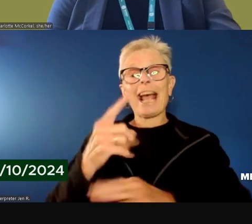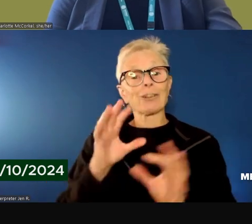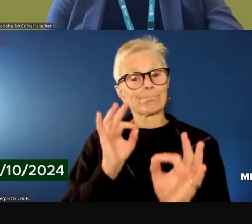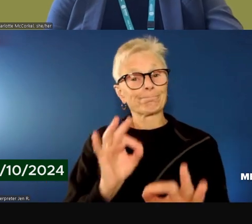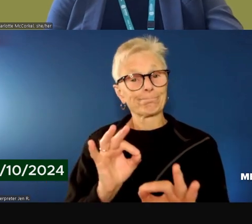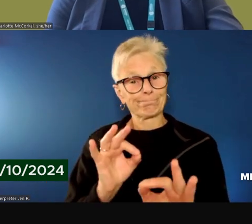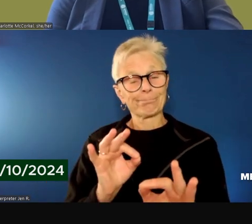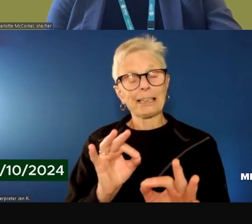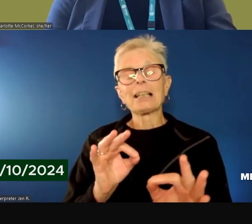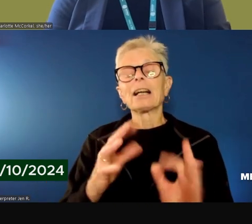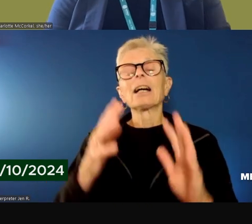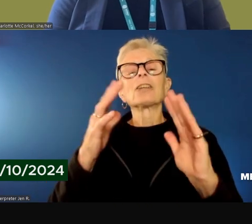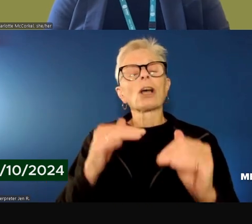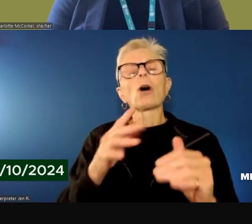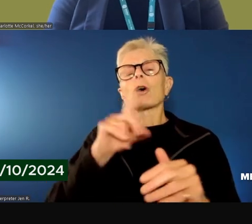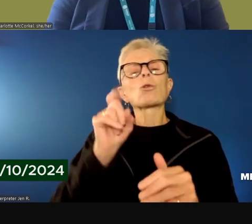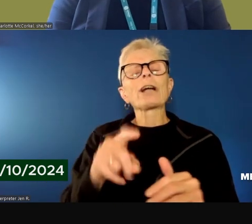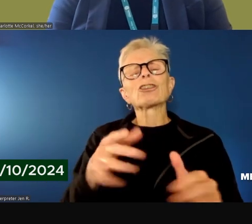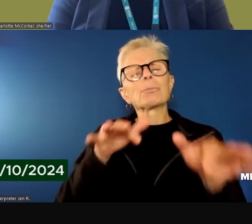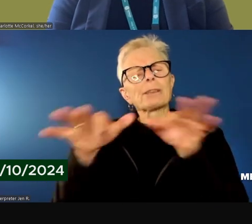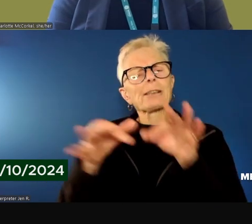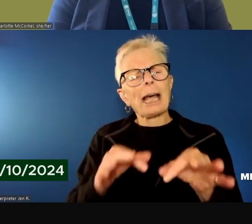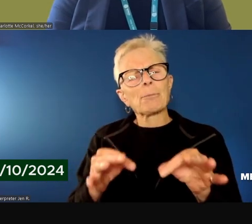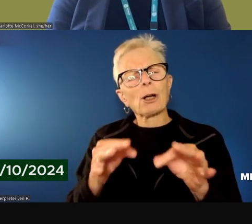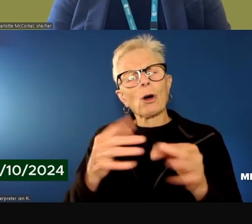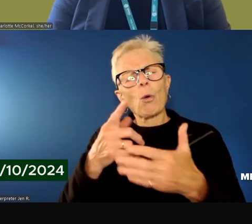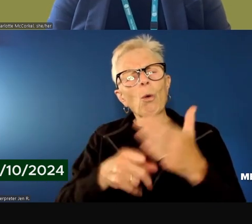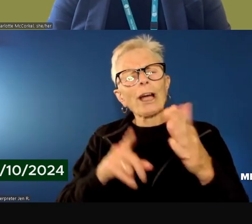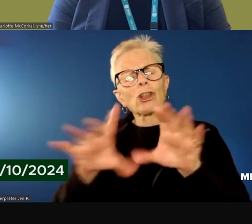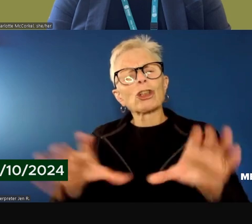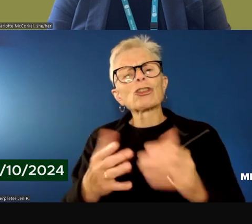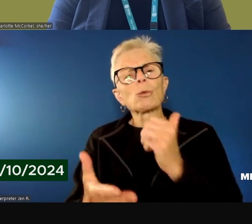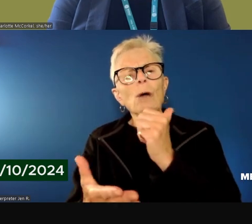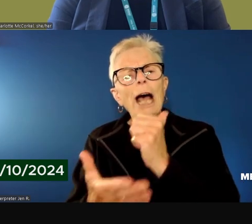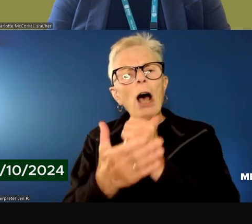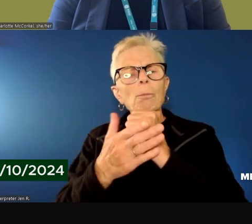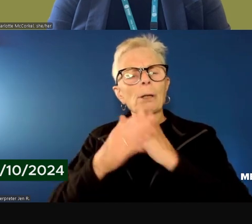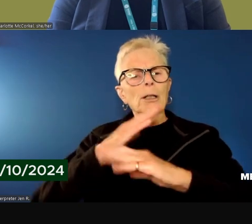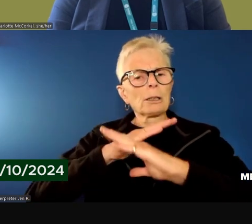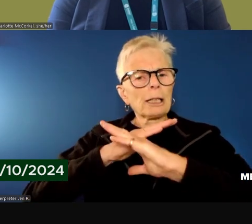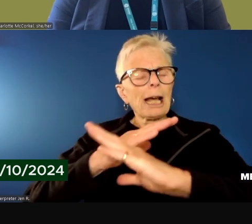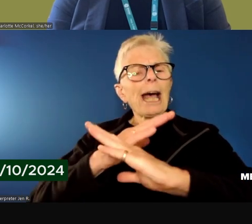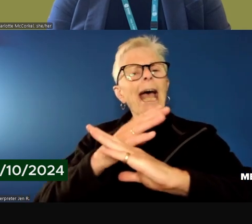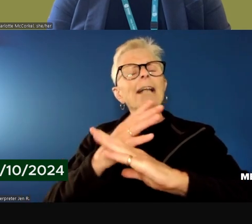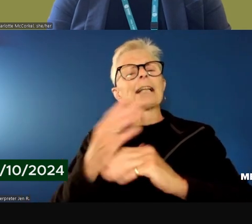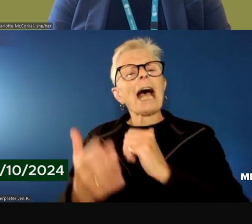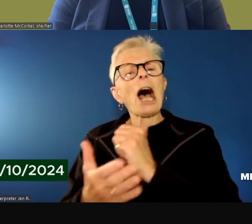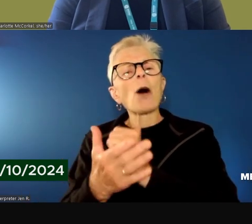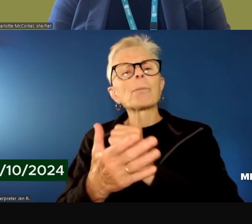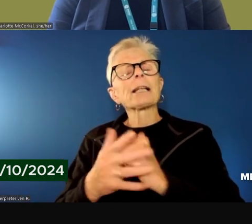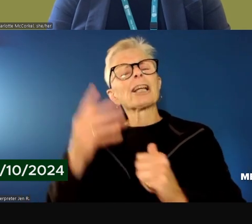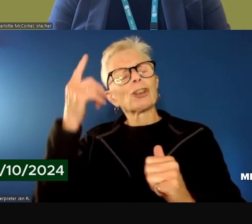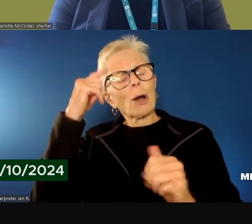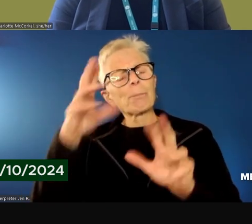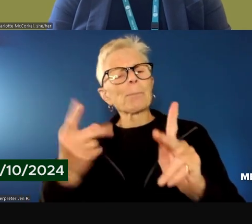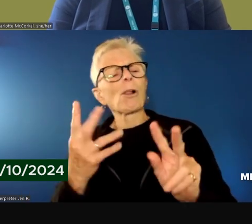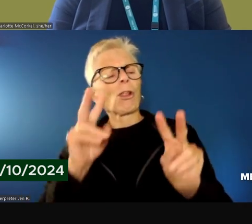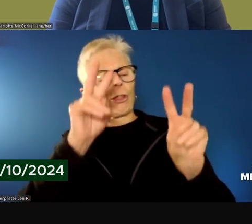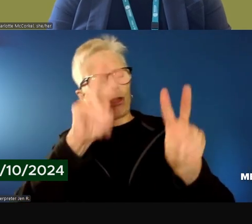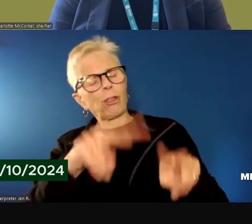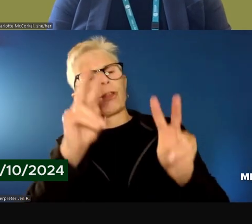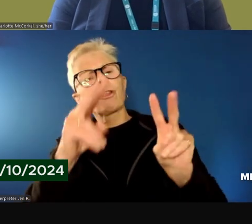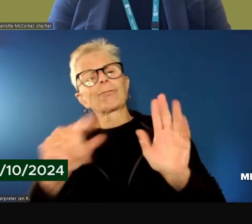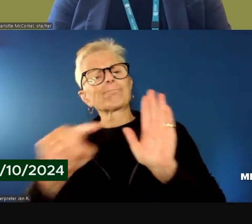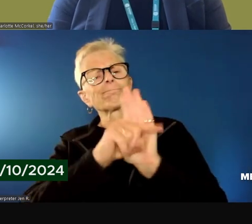describe more of the work being done to assist in prevention, destigmatization of mental health, and how